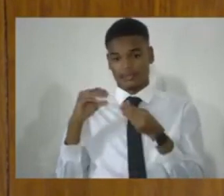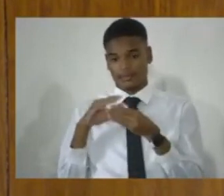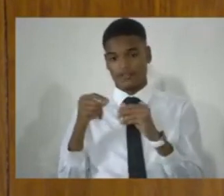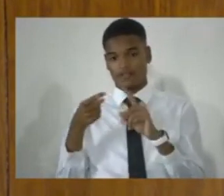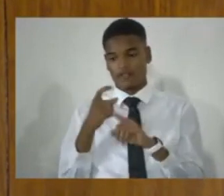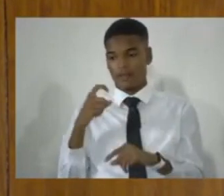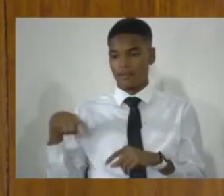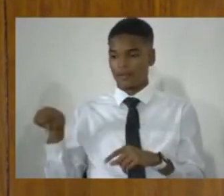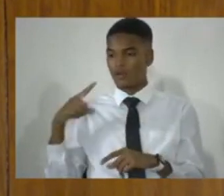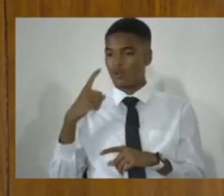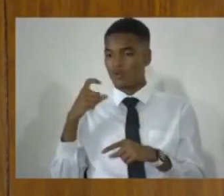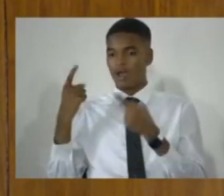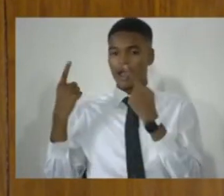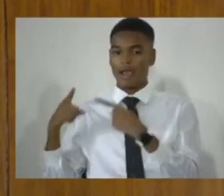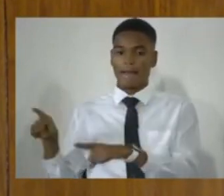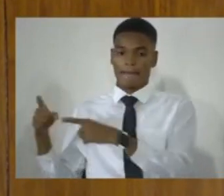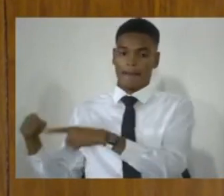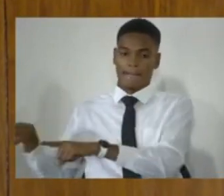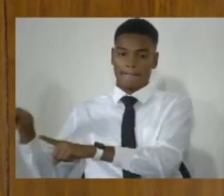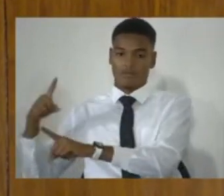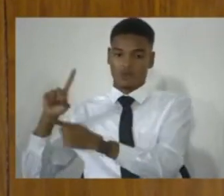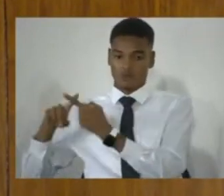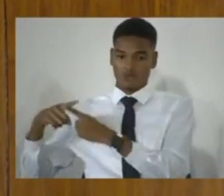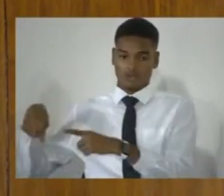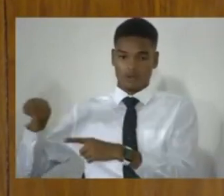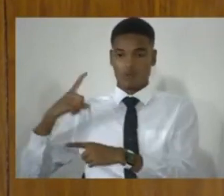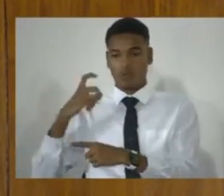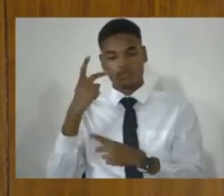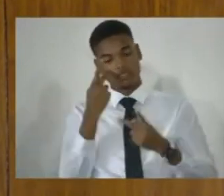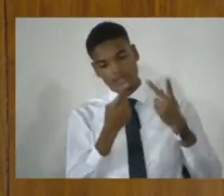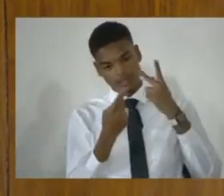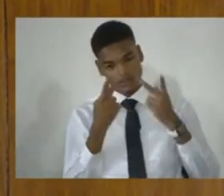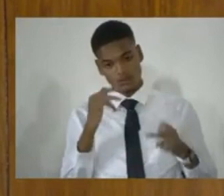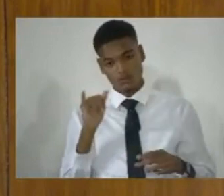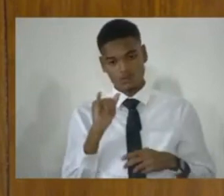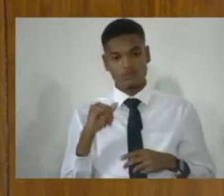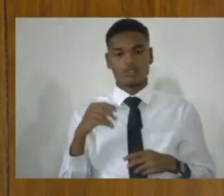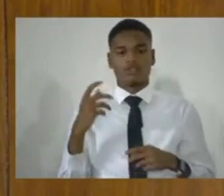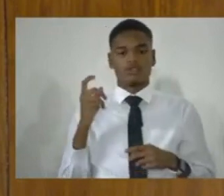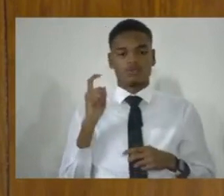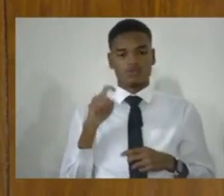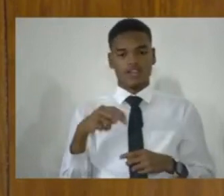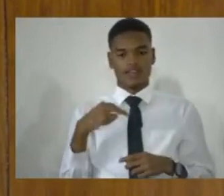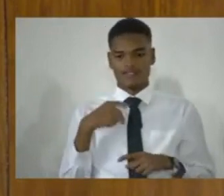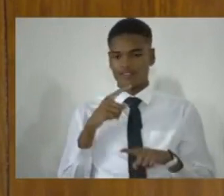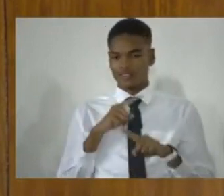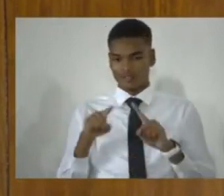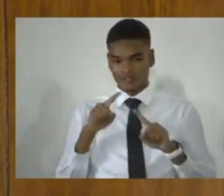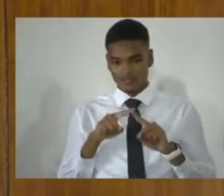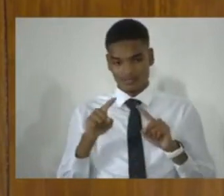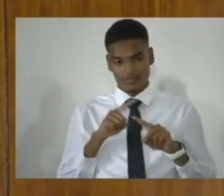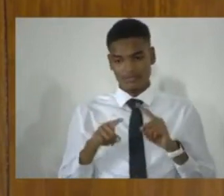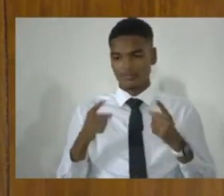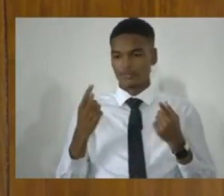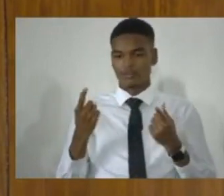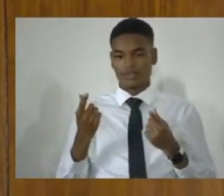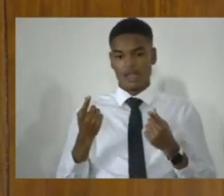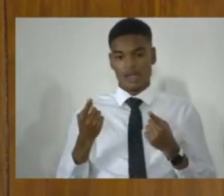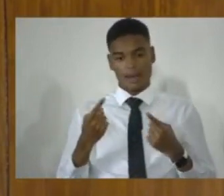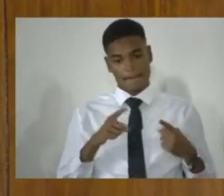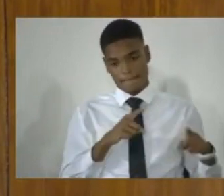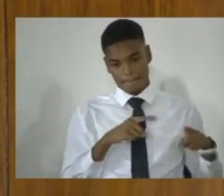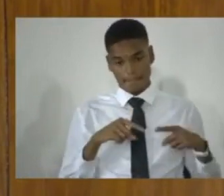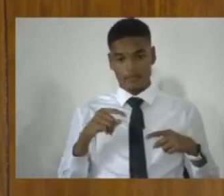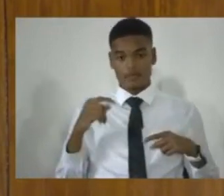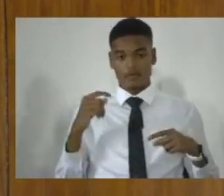and any other assessment by probation officers as to circumstances in mitigation, the plea in mitigation by defense counsel, so